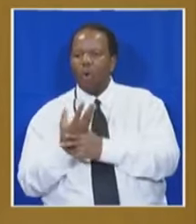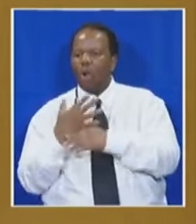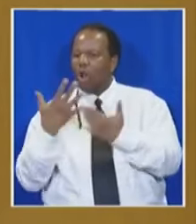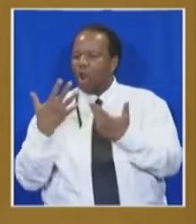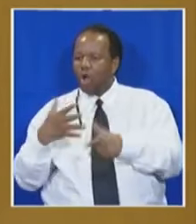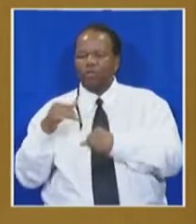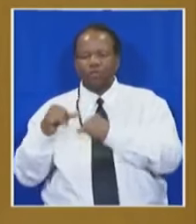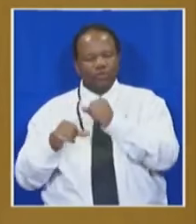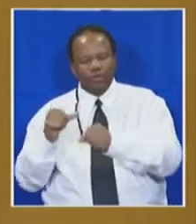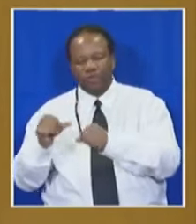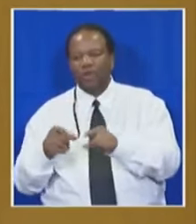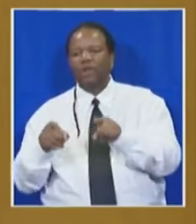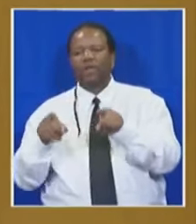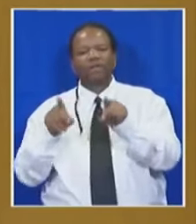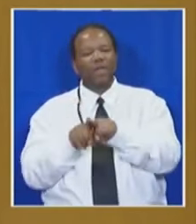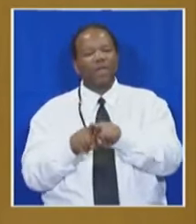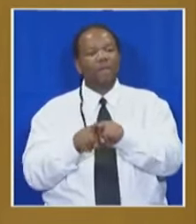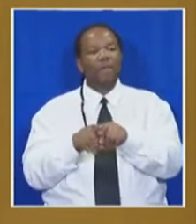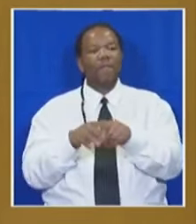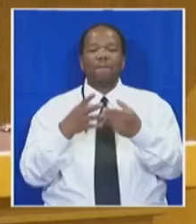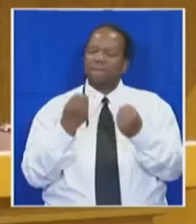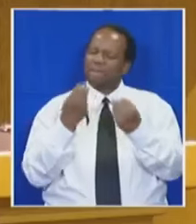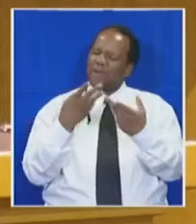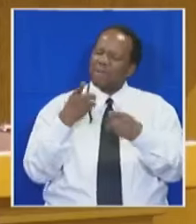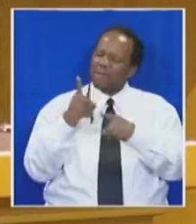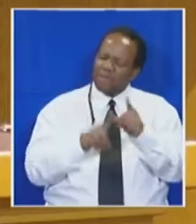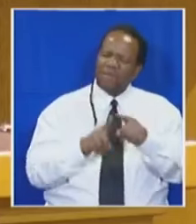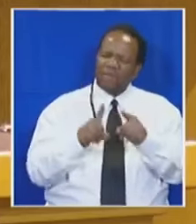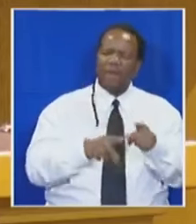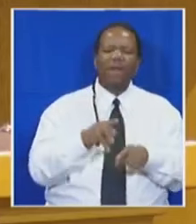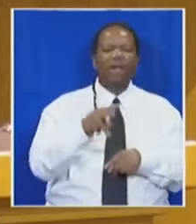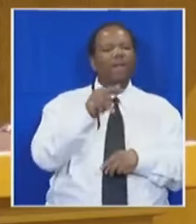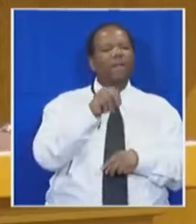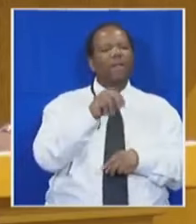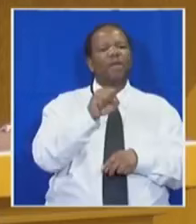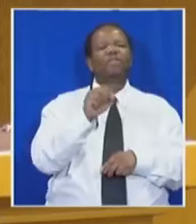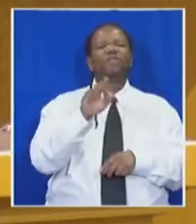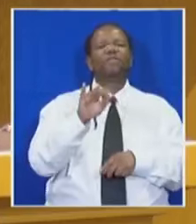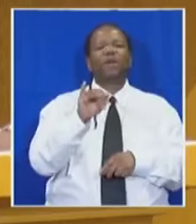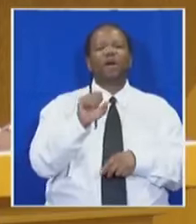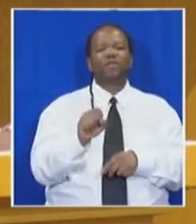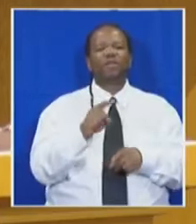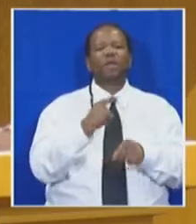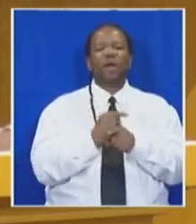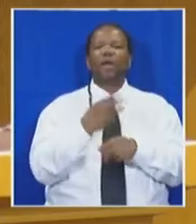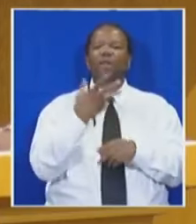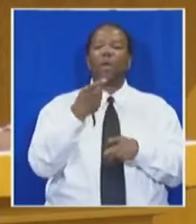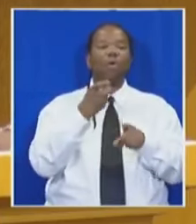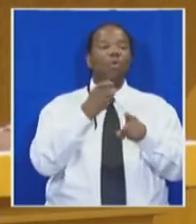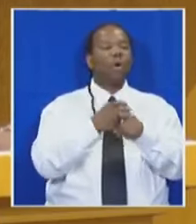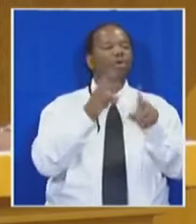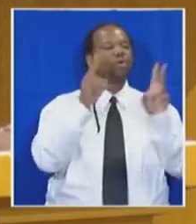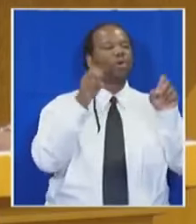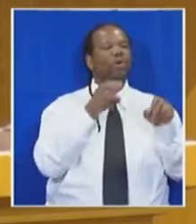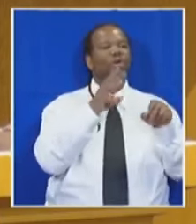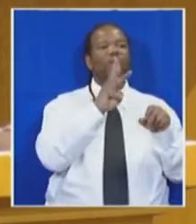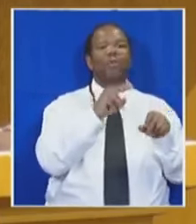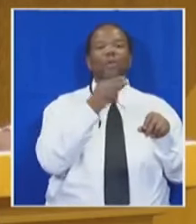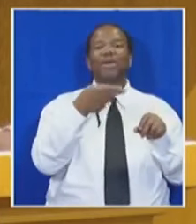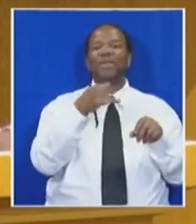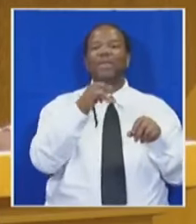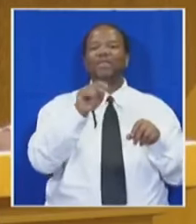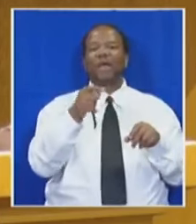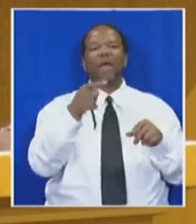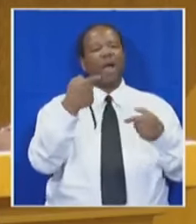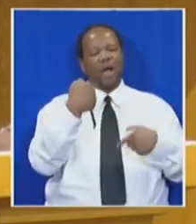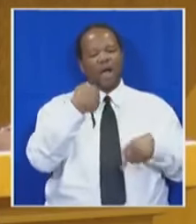applicants of NASFIRS. Madam Chair, I am moved to share the words of W. Yeats that state, But I, being poor,